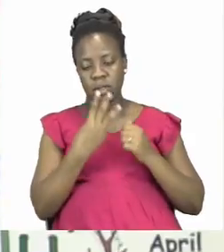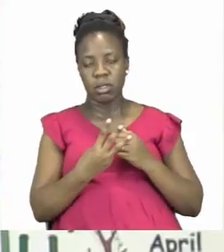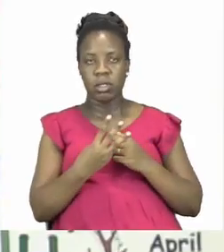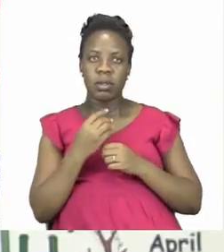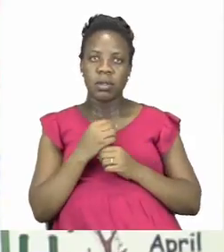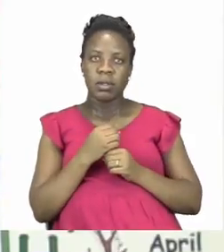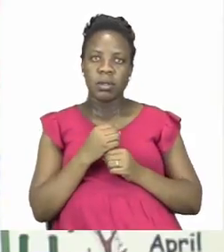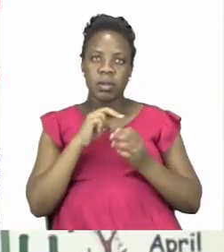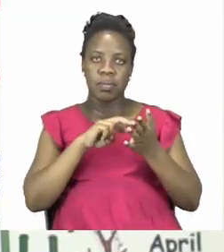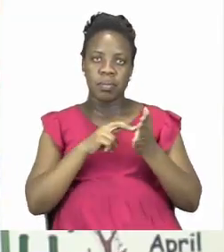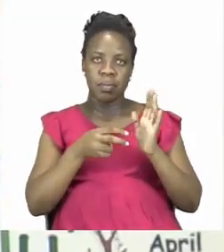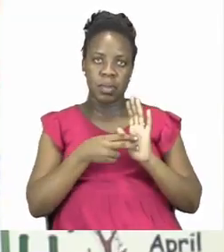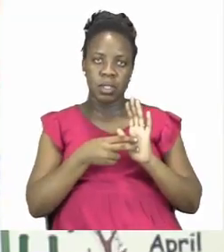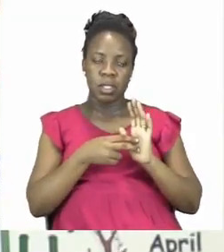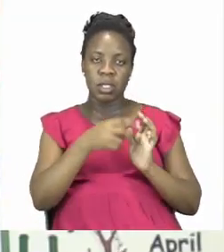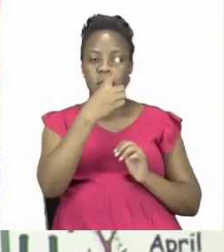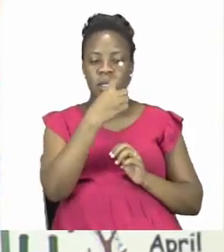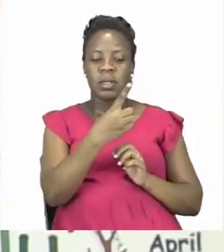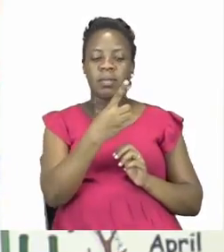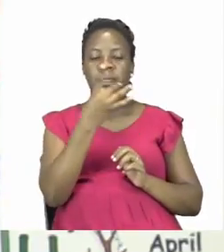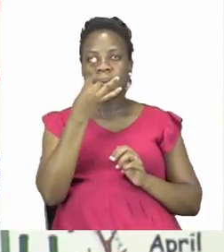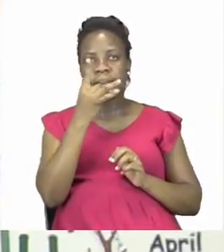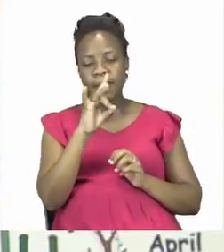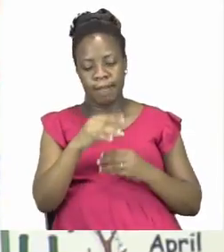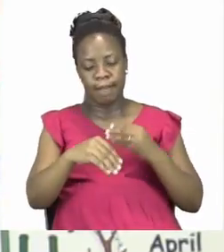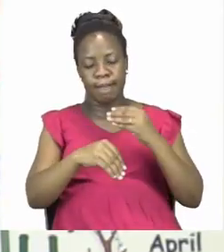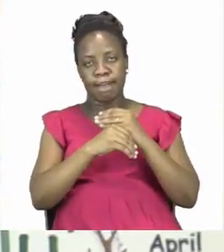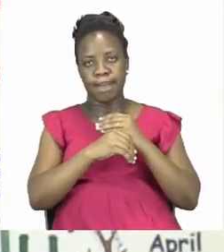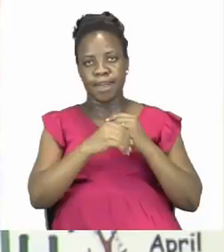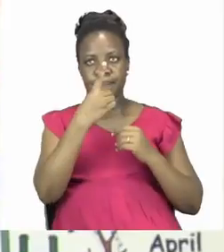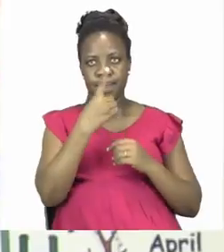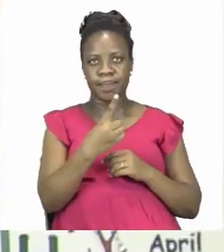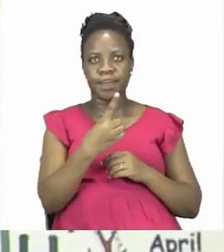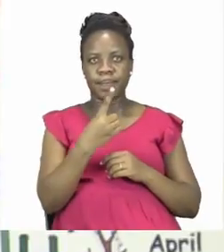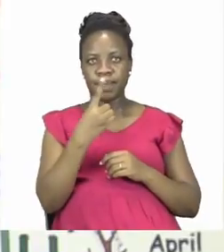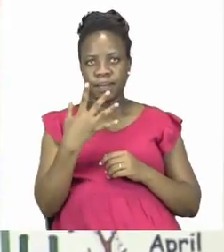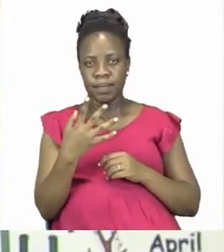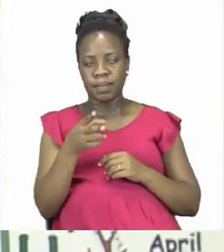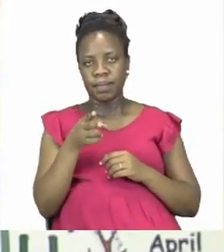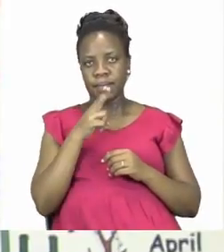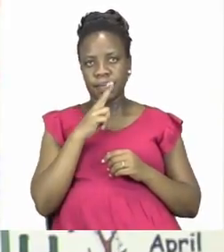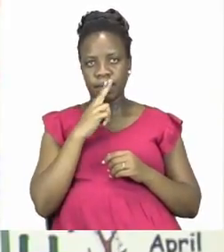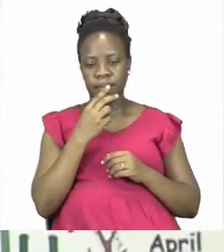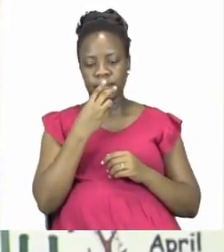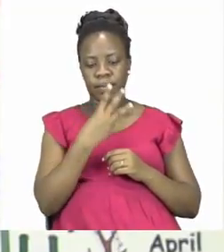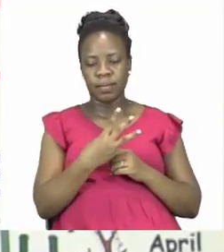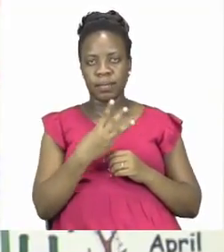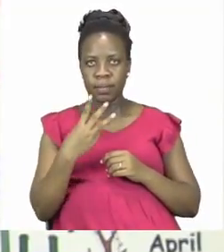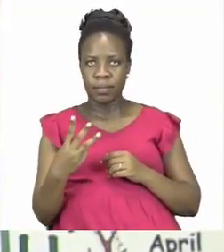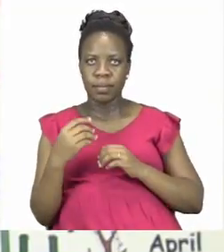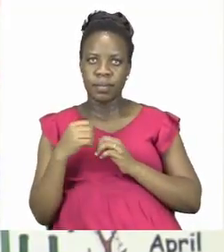So here we now have our answer which is 33. Let's try the minus sum together.